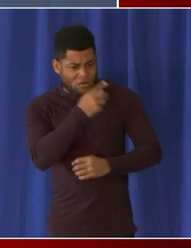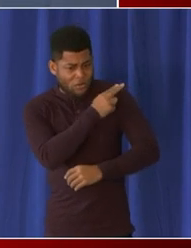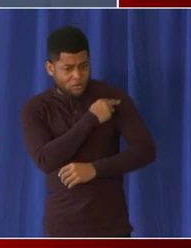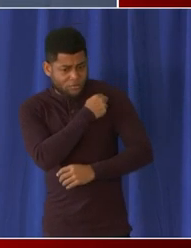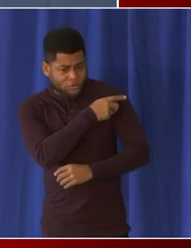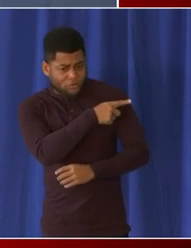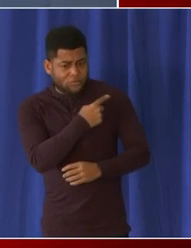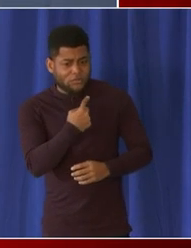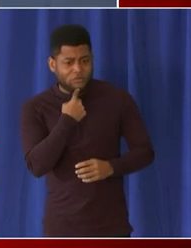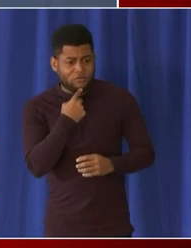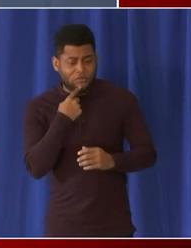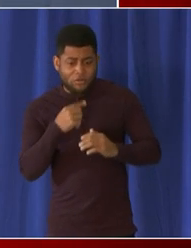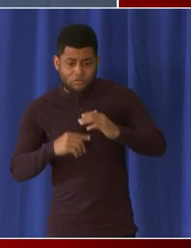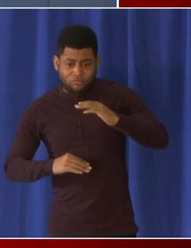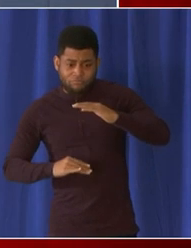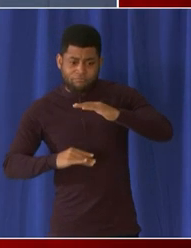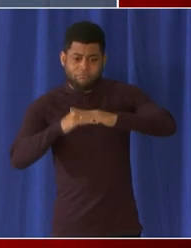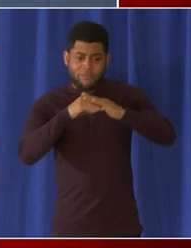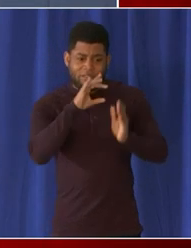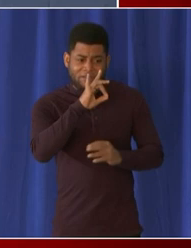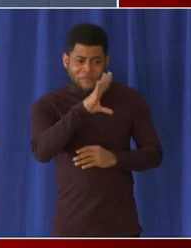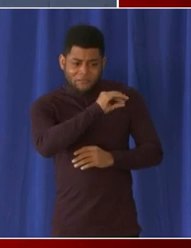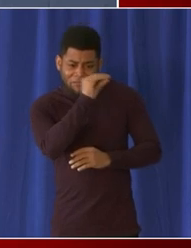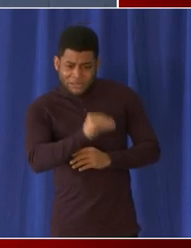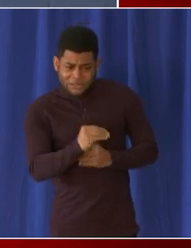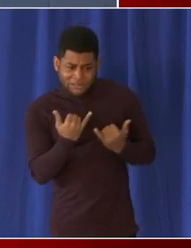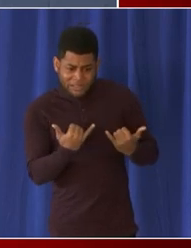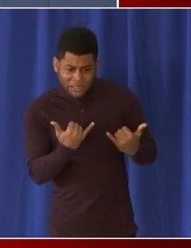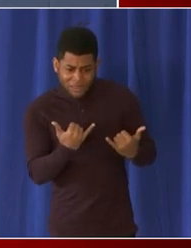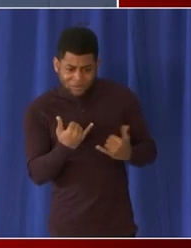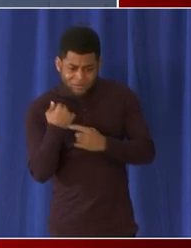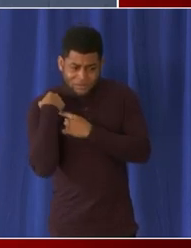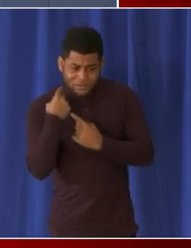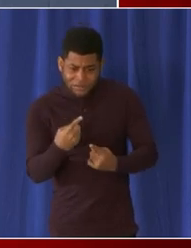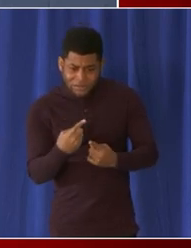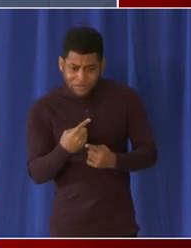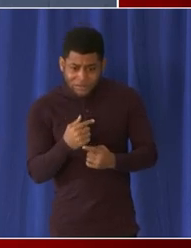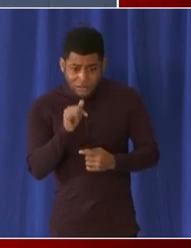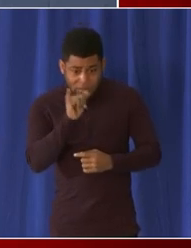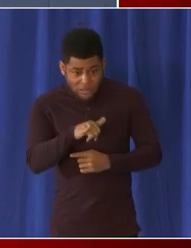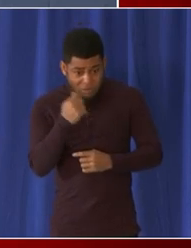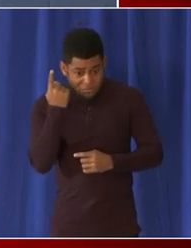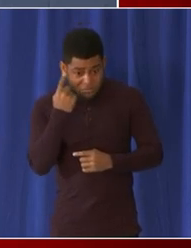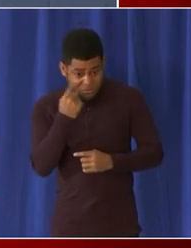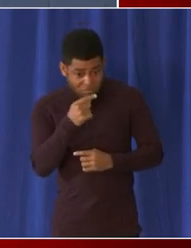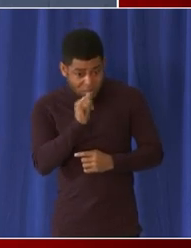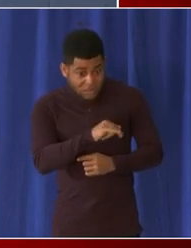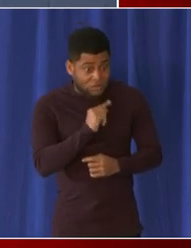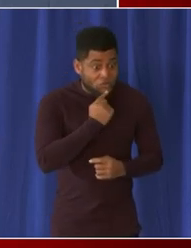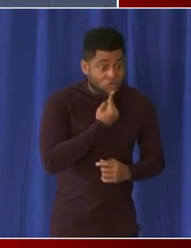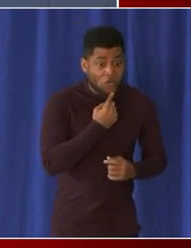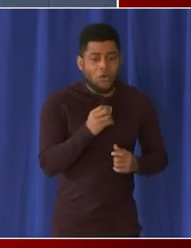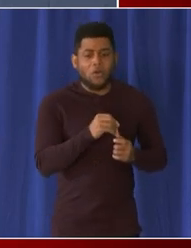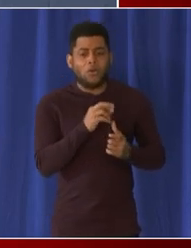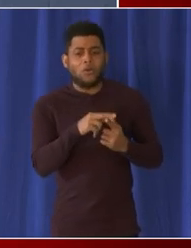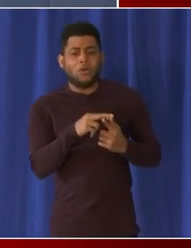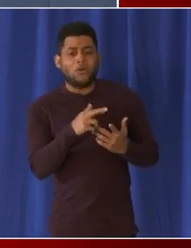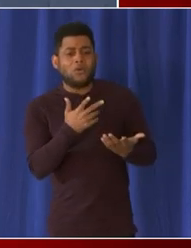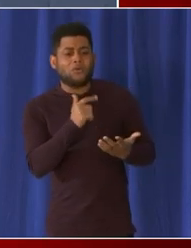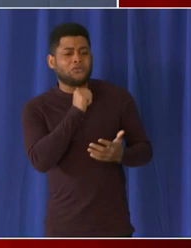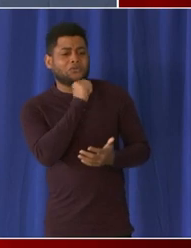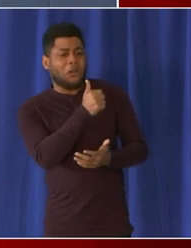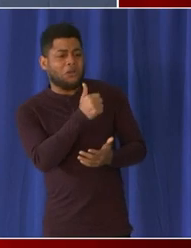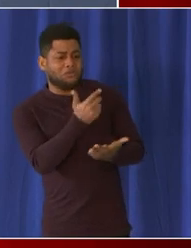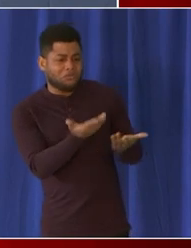percent of whatever you said that doesn't seem to be that out of line i mean it doesn't seem to be a big deal is that am i taking this right you're not i mean it's not